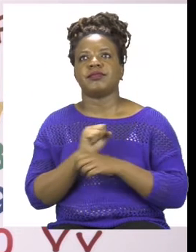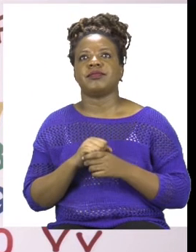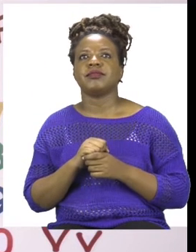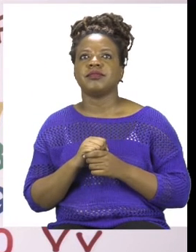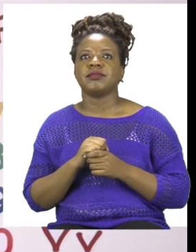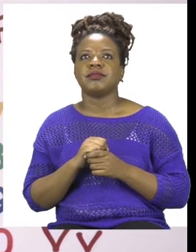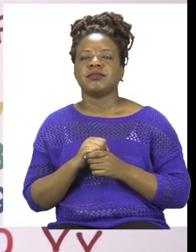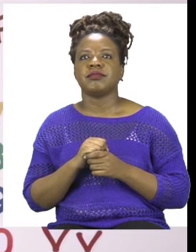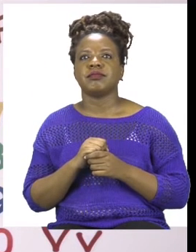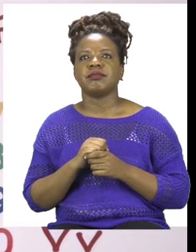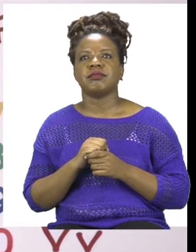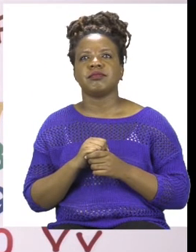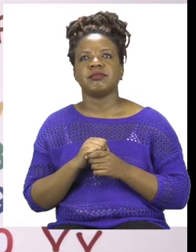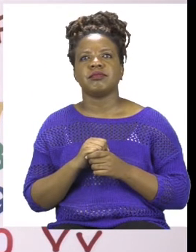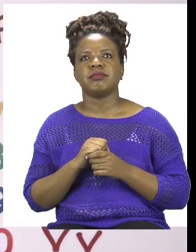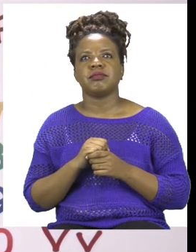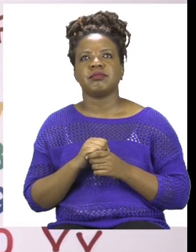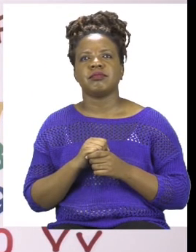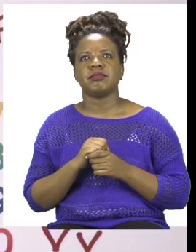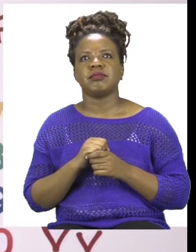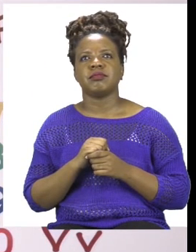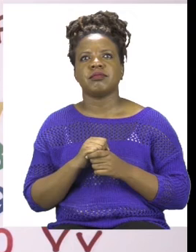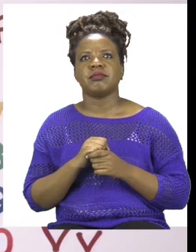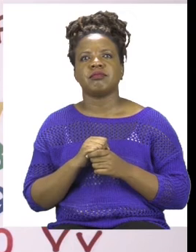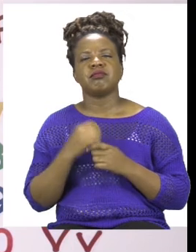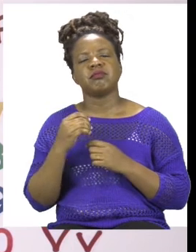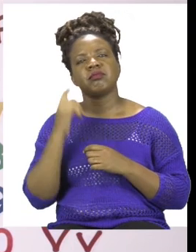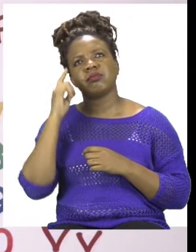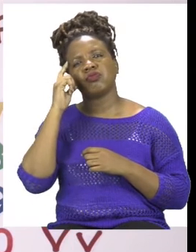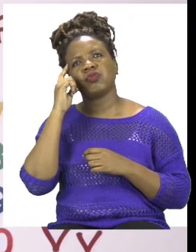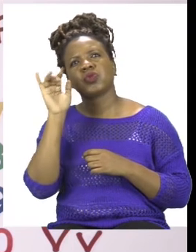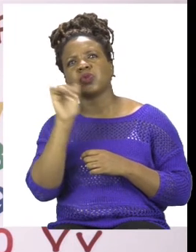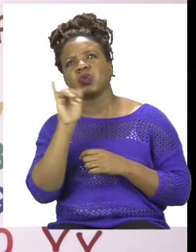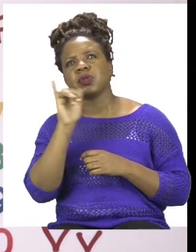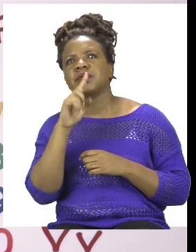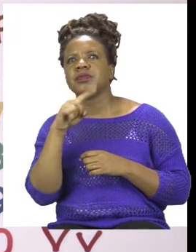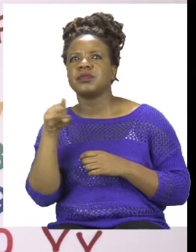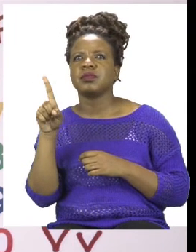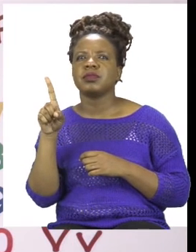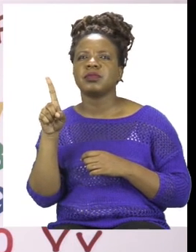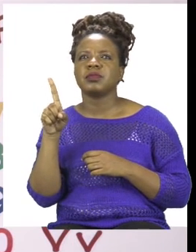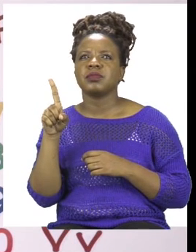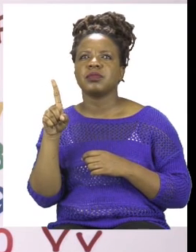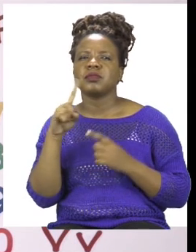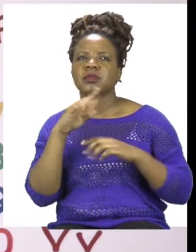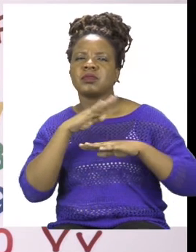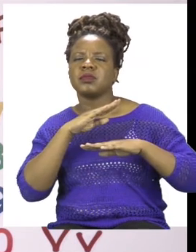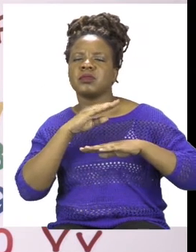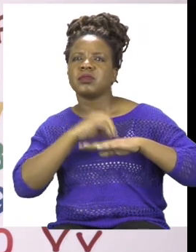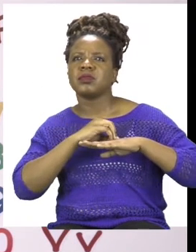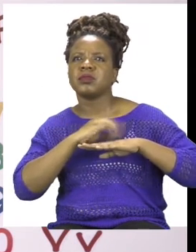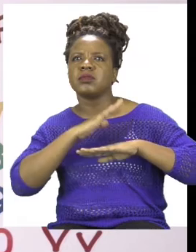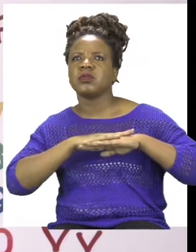Now we need to find a preposition that is correct for this sentence. If